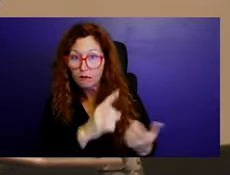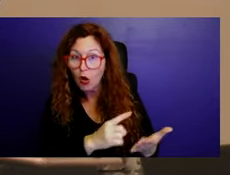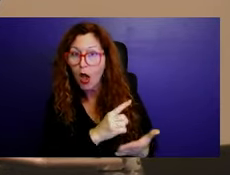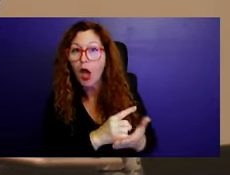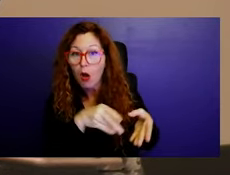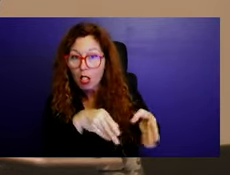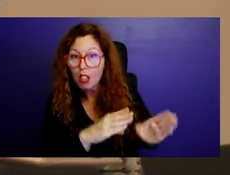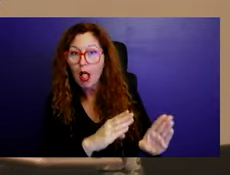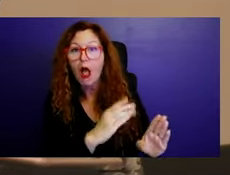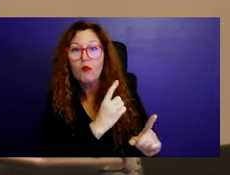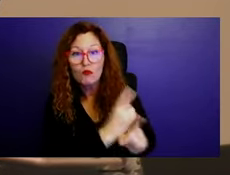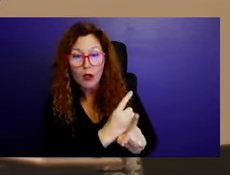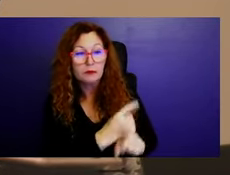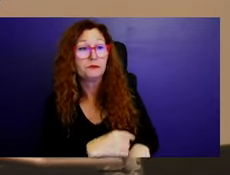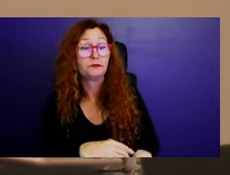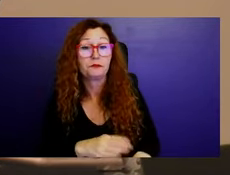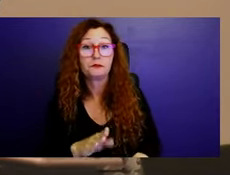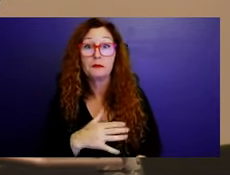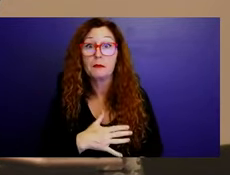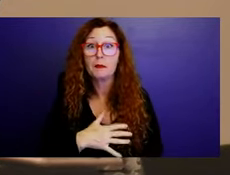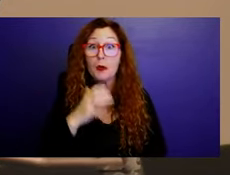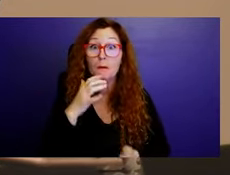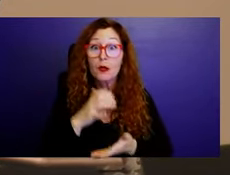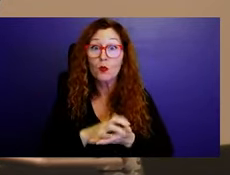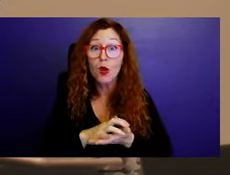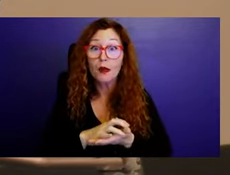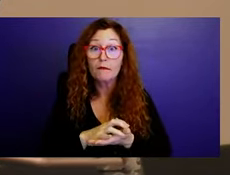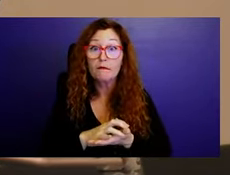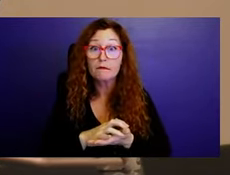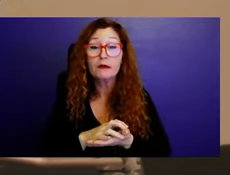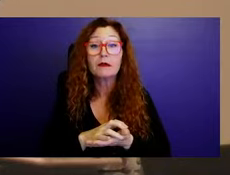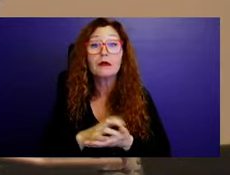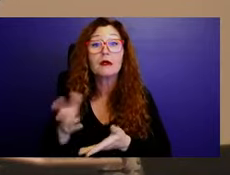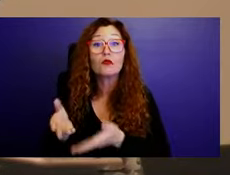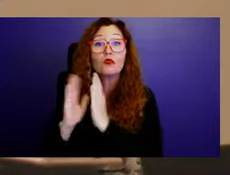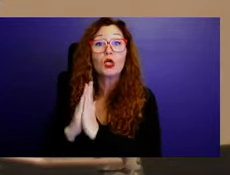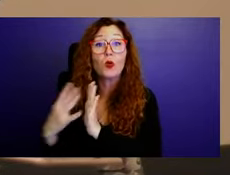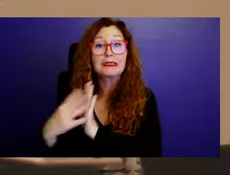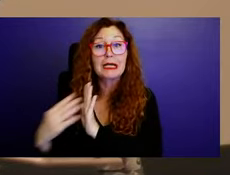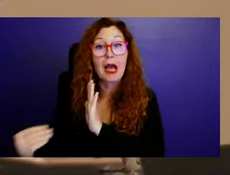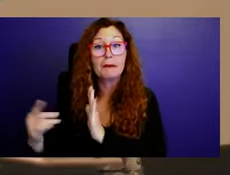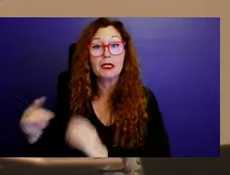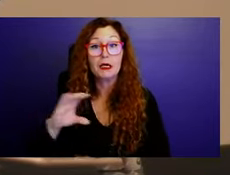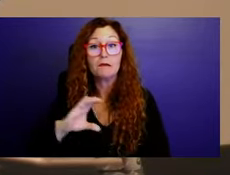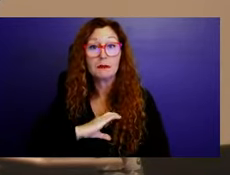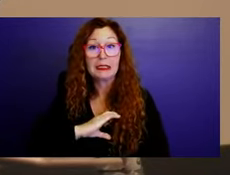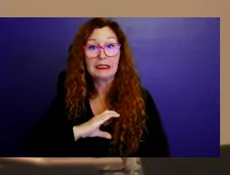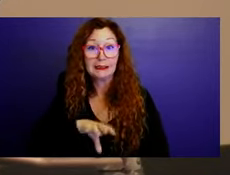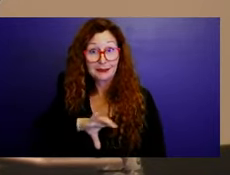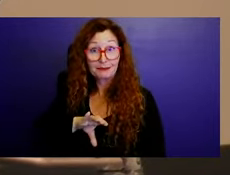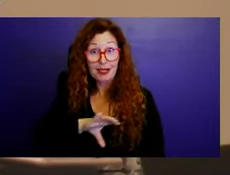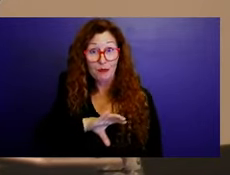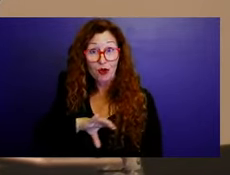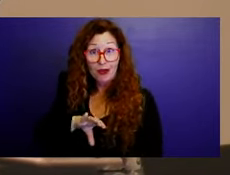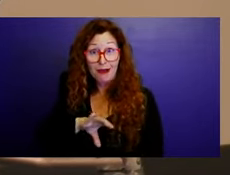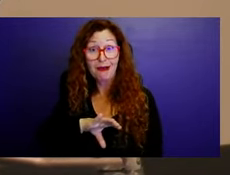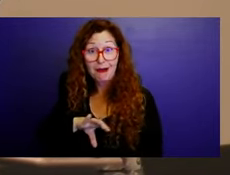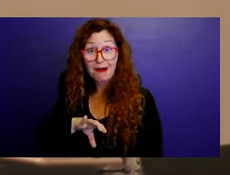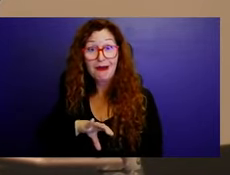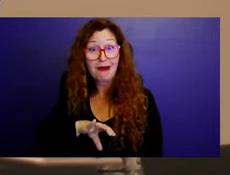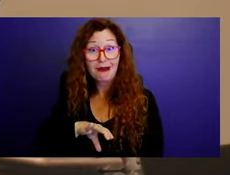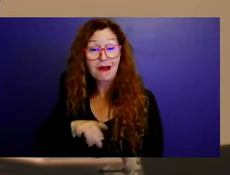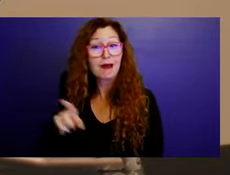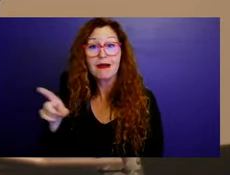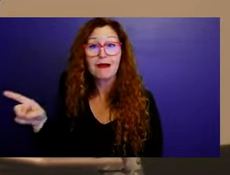pulled the body tapes and we had talked to the mayor about it that nowhere in the body tapes is you're able to see that